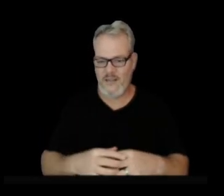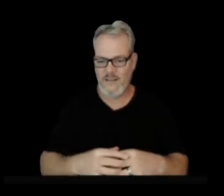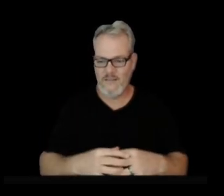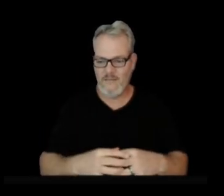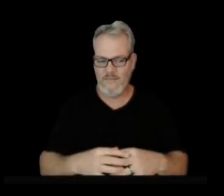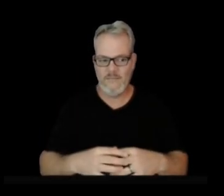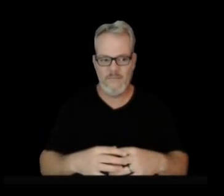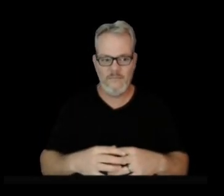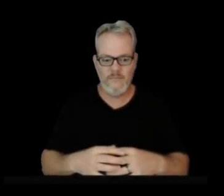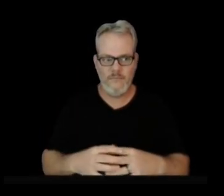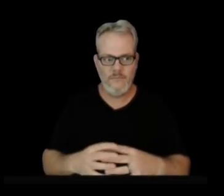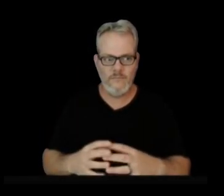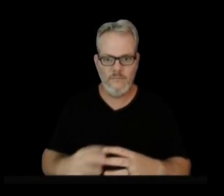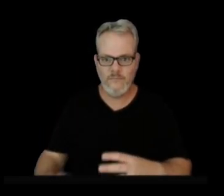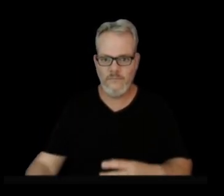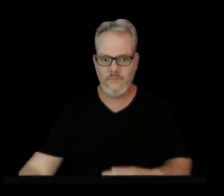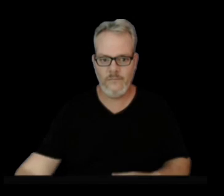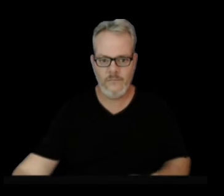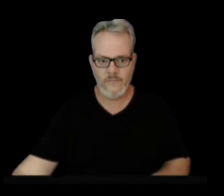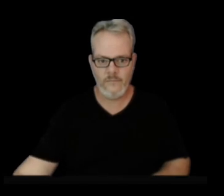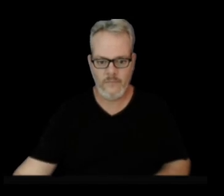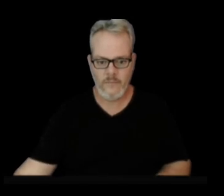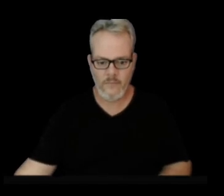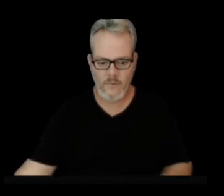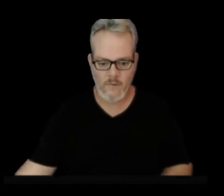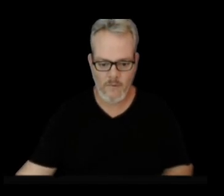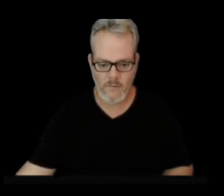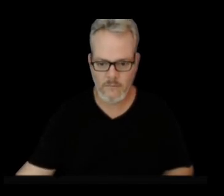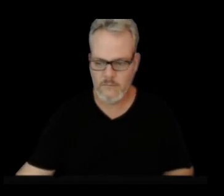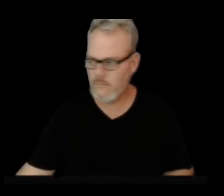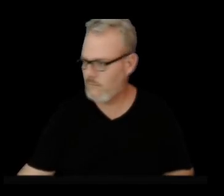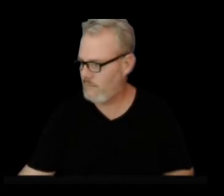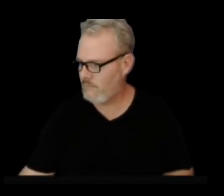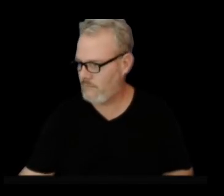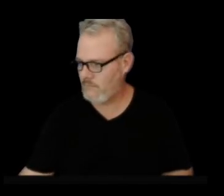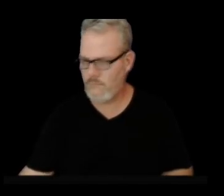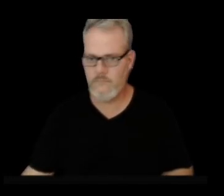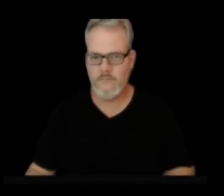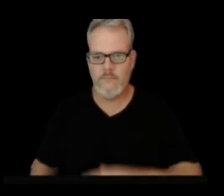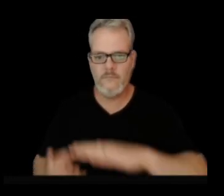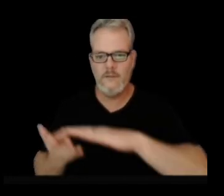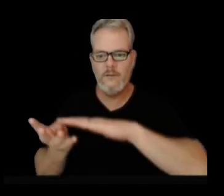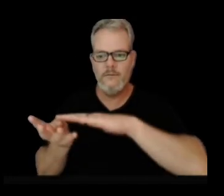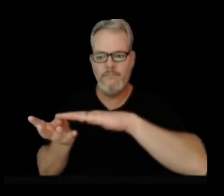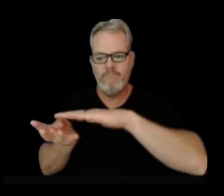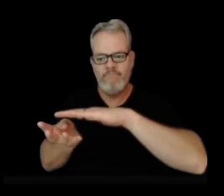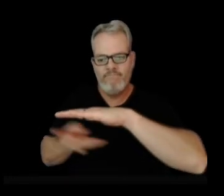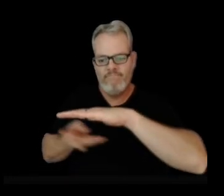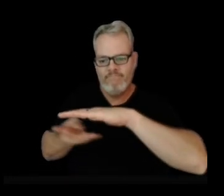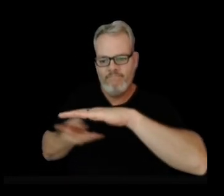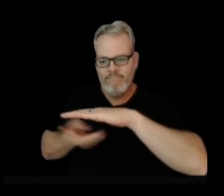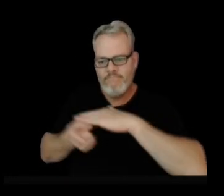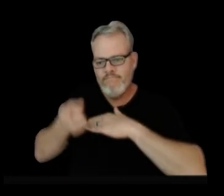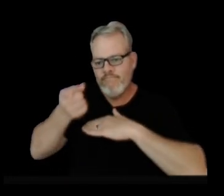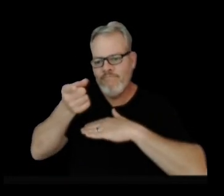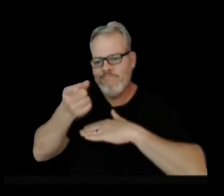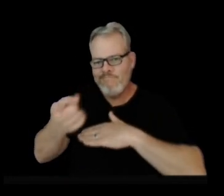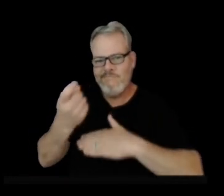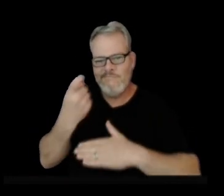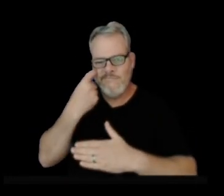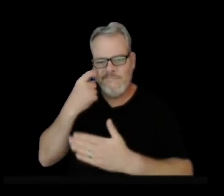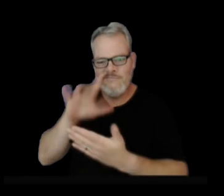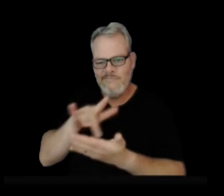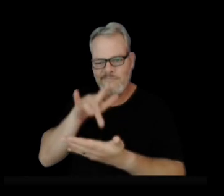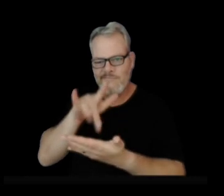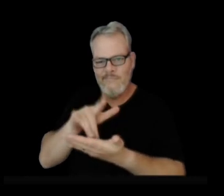this is a satellite image of where the intrusion occurred in the middle of last week, focused here